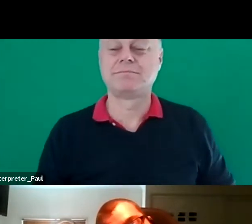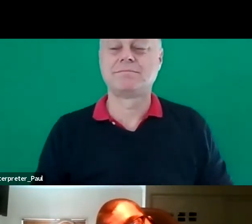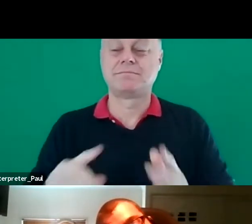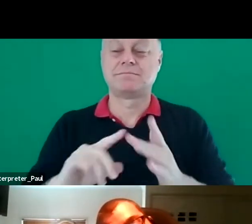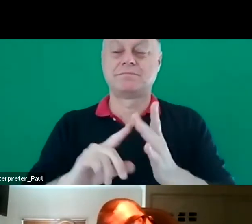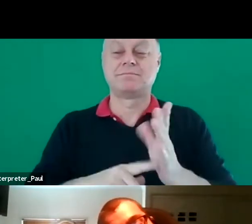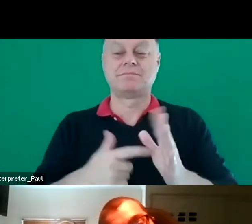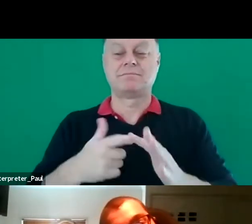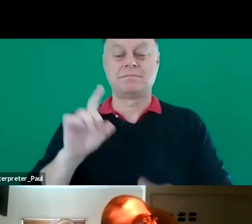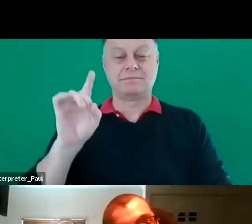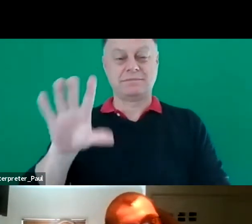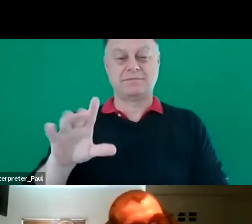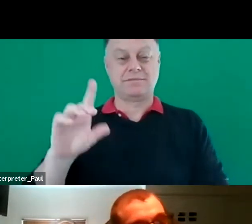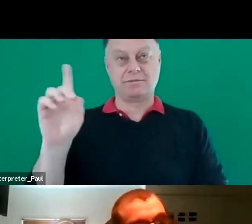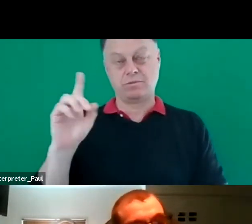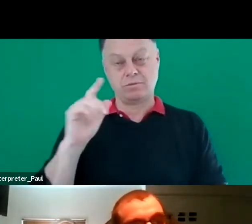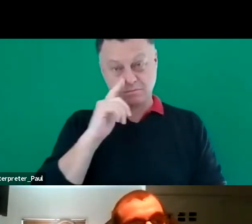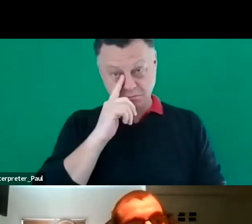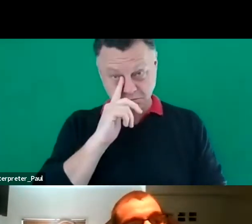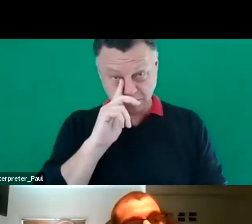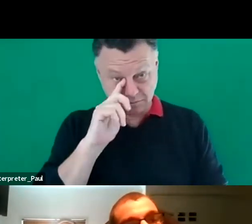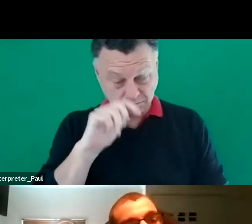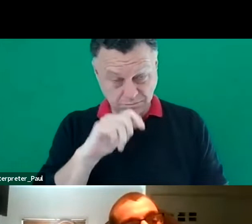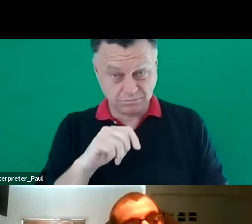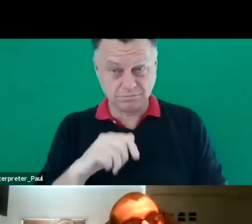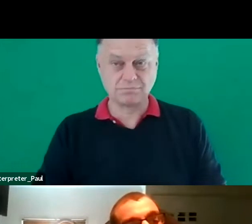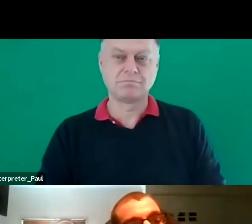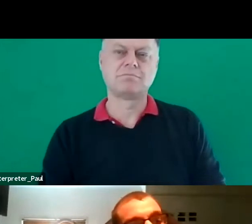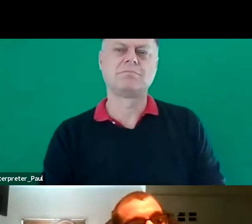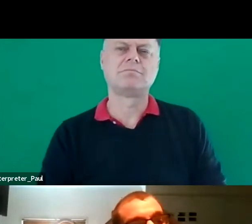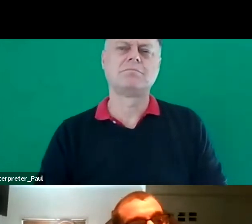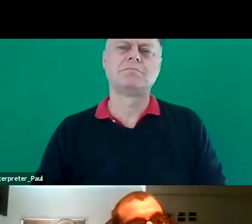currently in a graduate